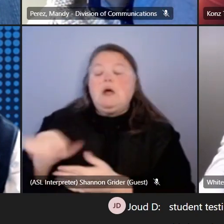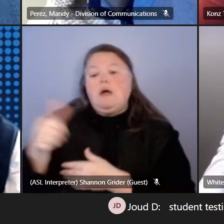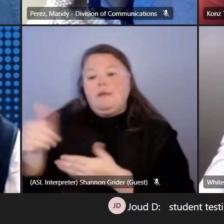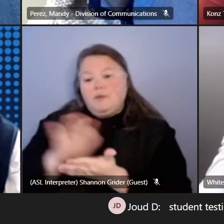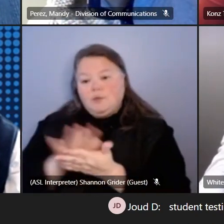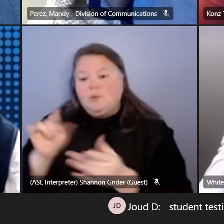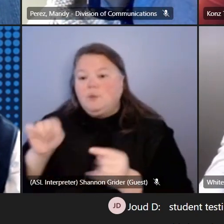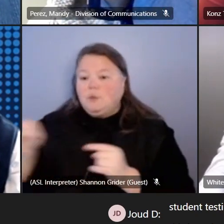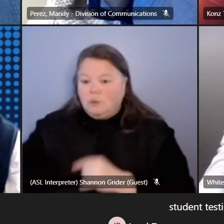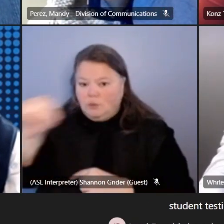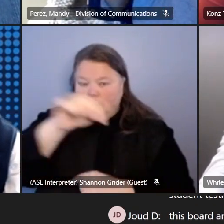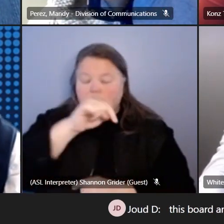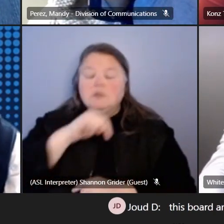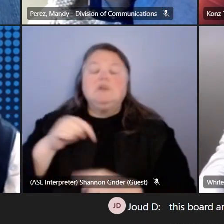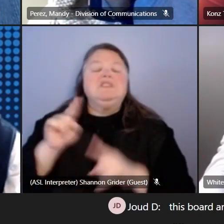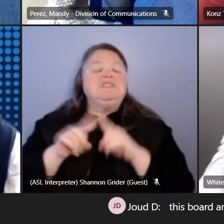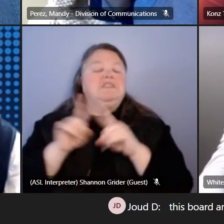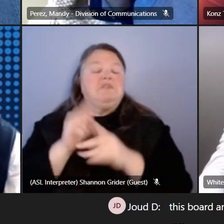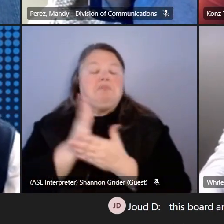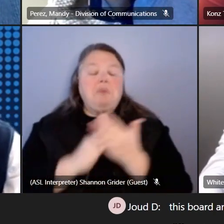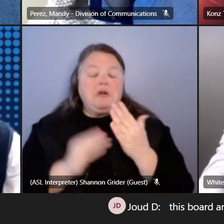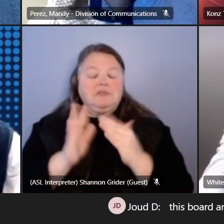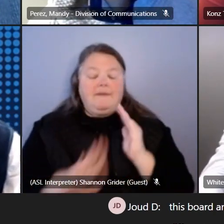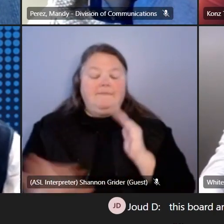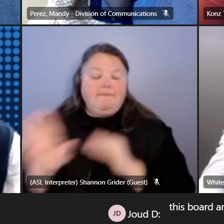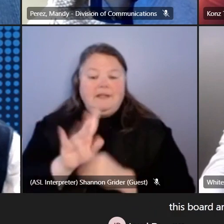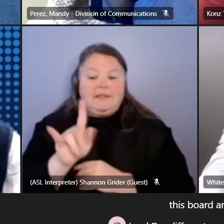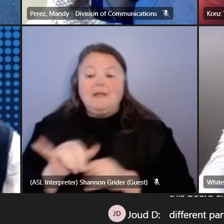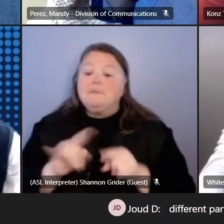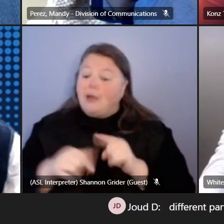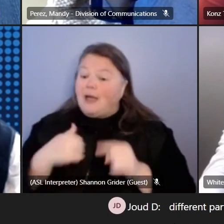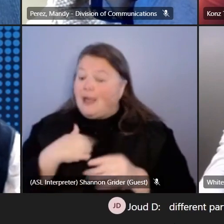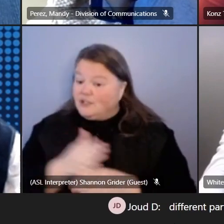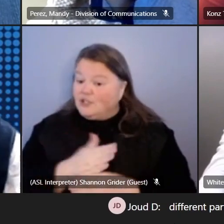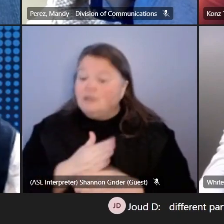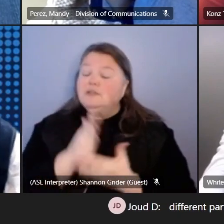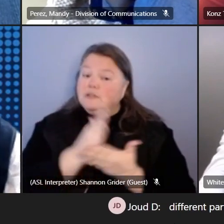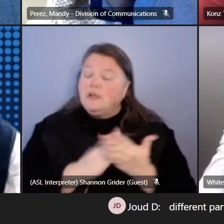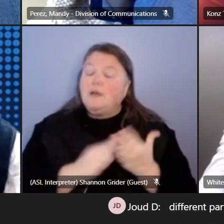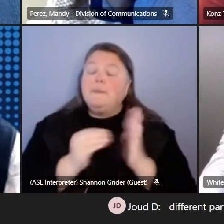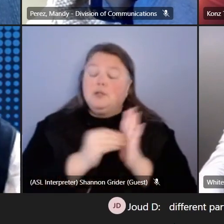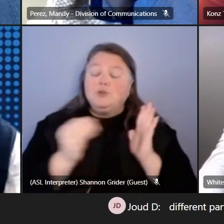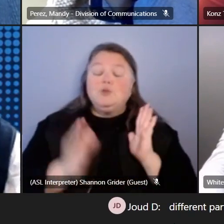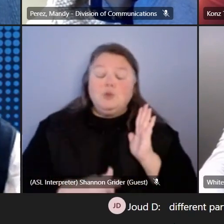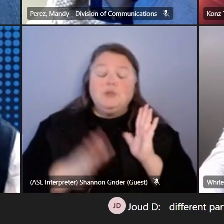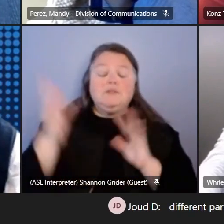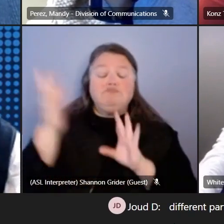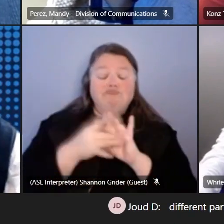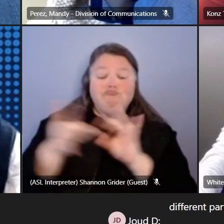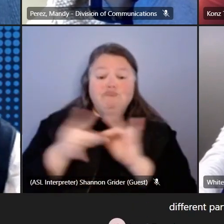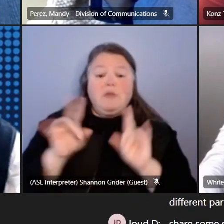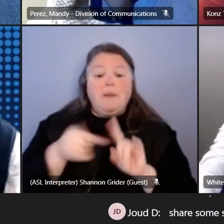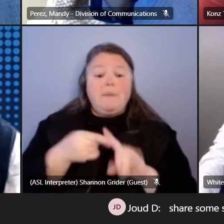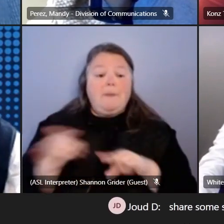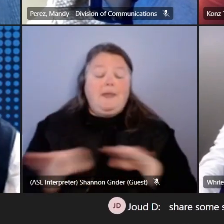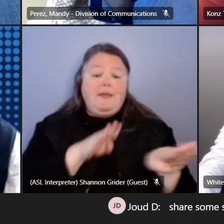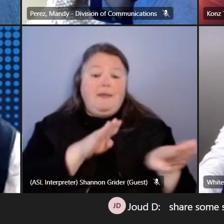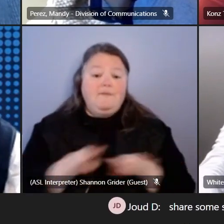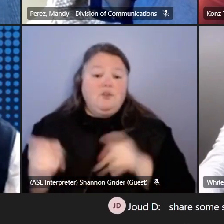from different parts that I've reached out, but I actually got to share some student testimonies on behavior management and how